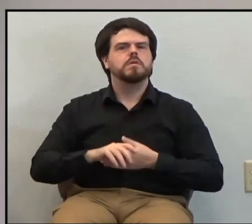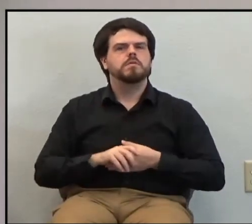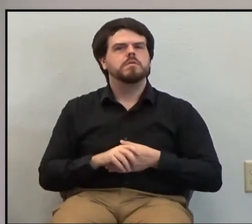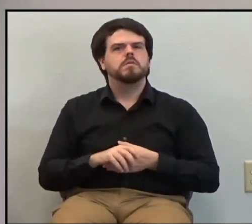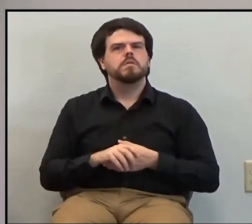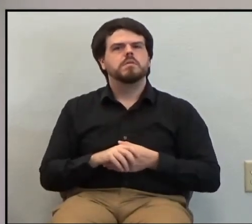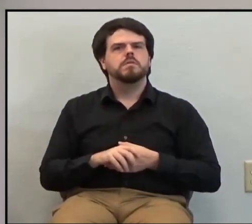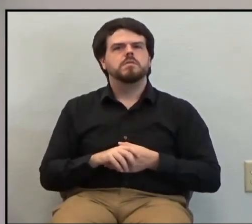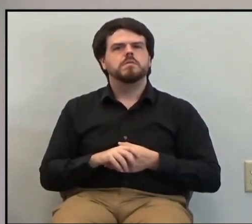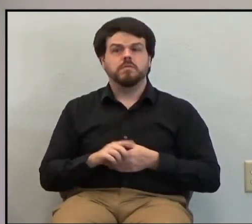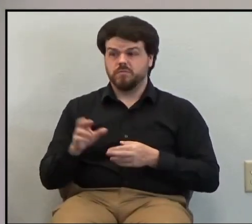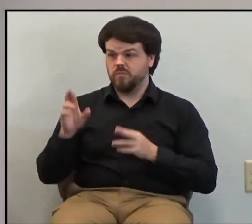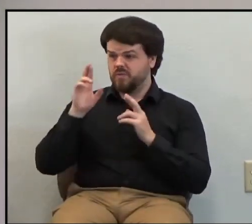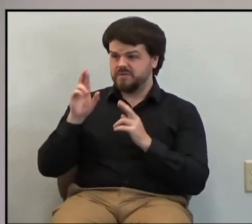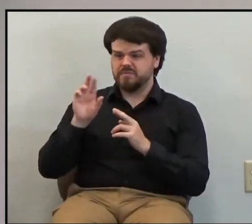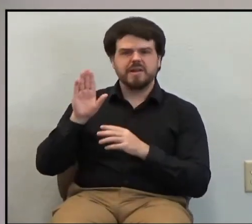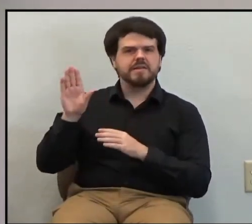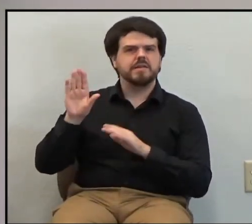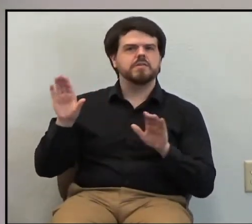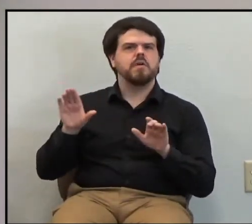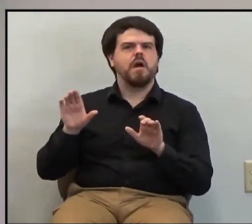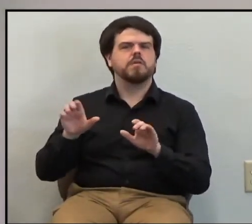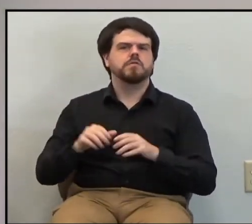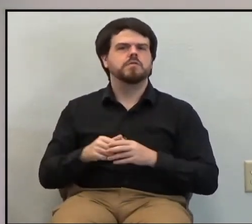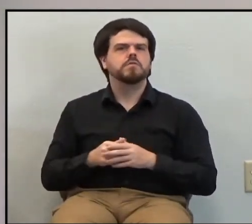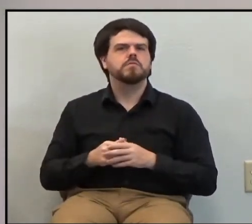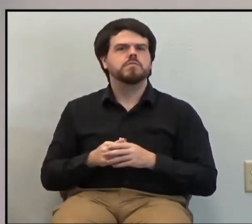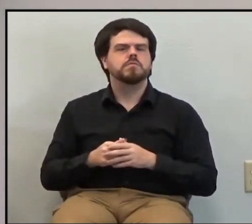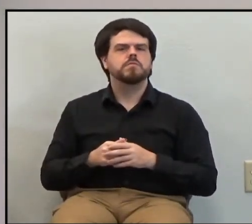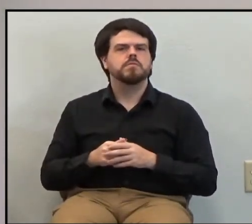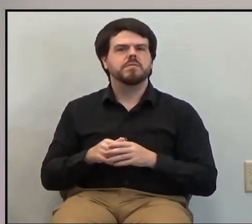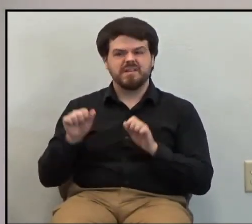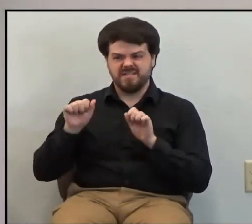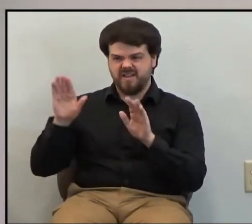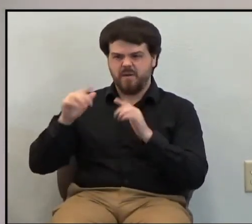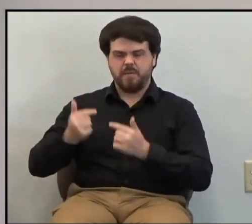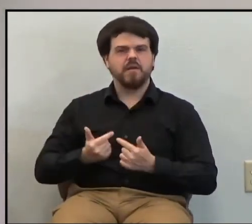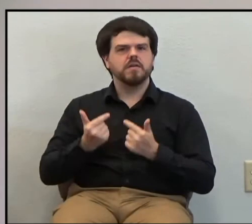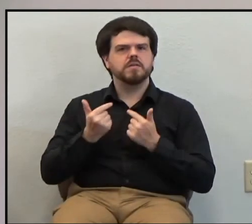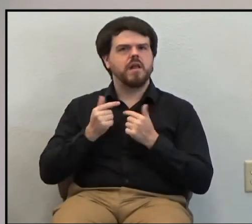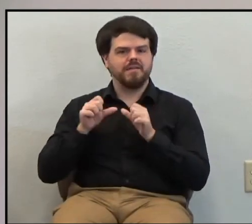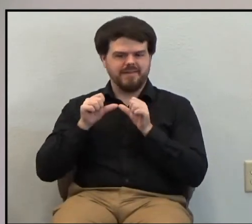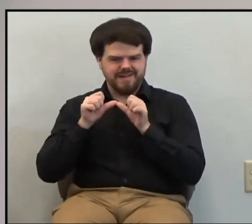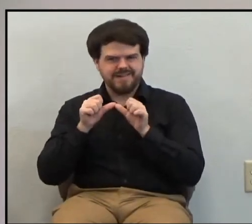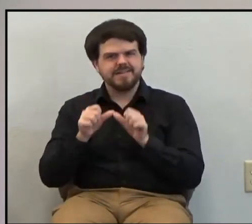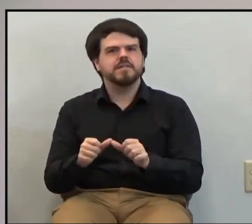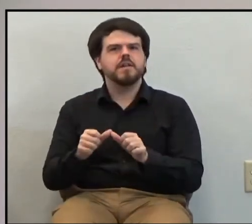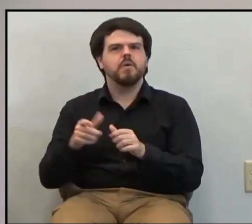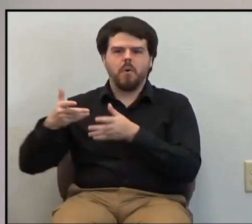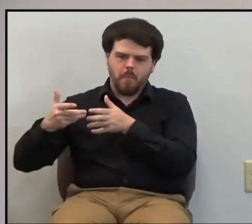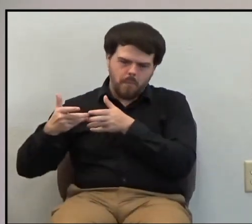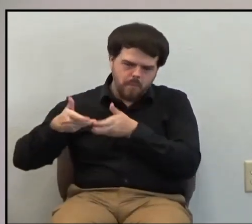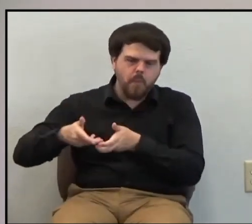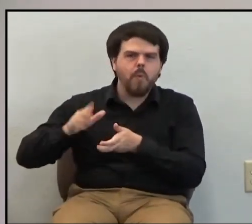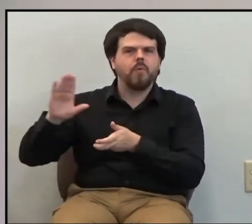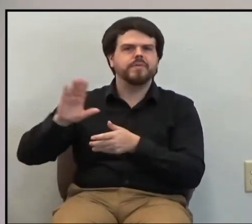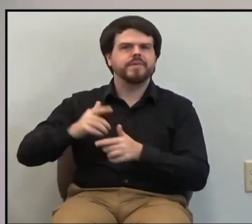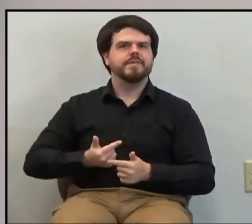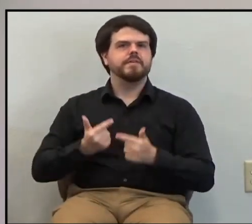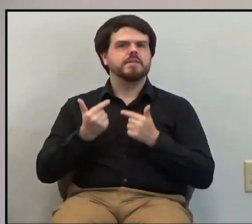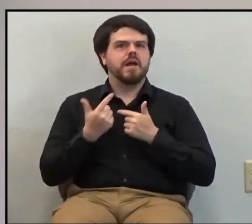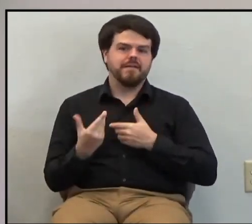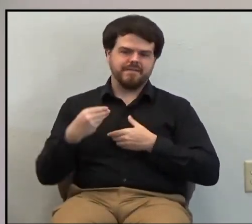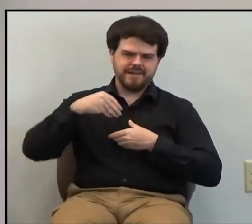But we will respect what he did for us, giving his life for us and continually pouring out his life into us by the Holy Spirit.